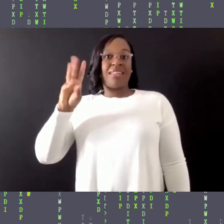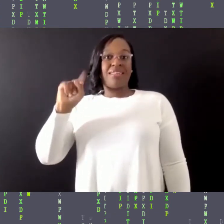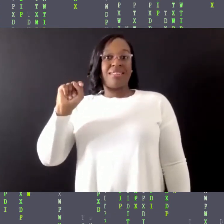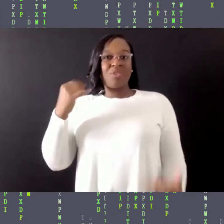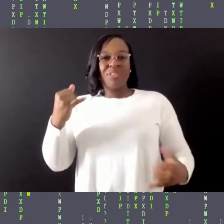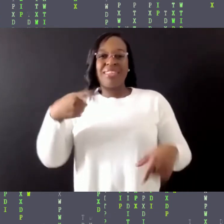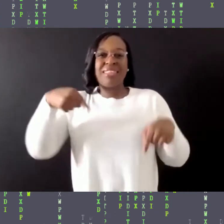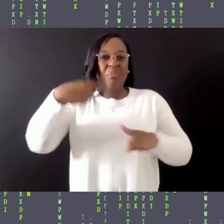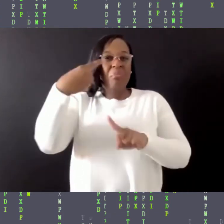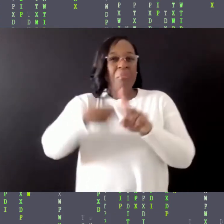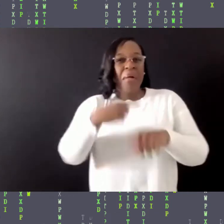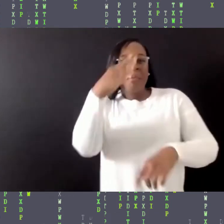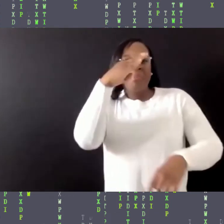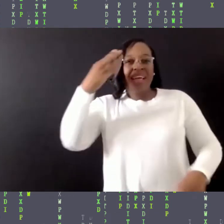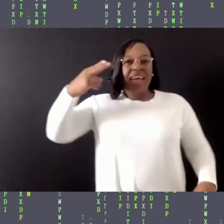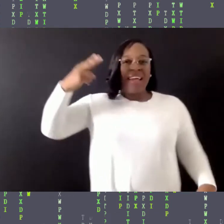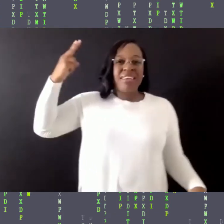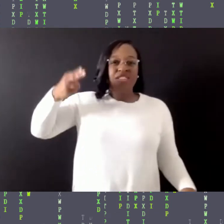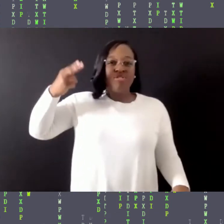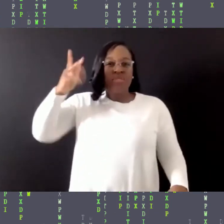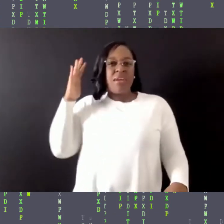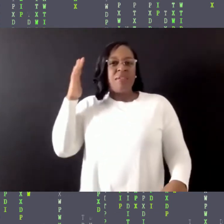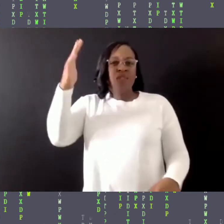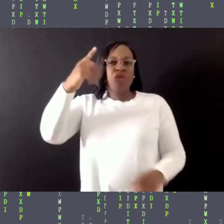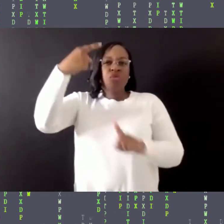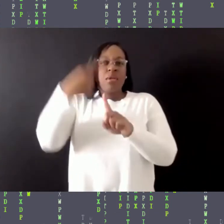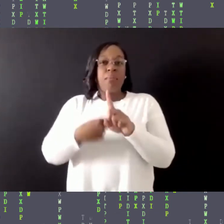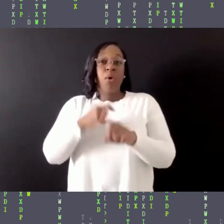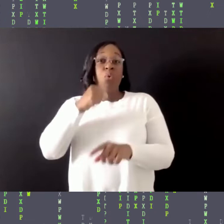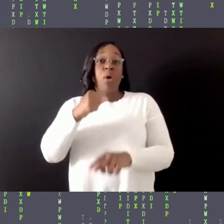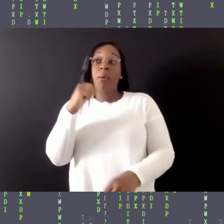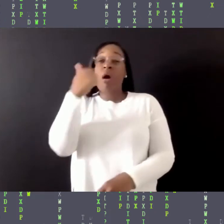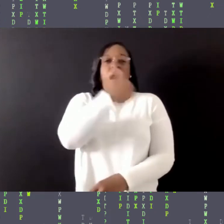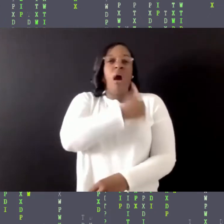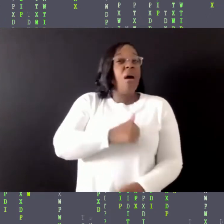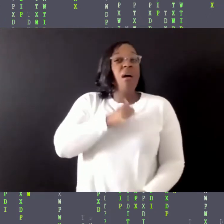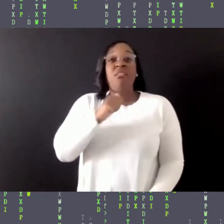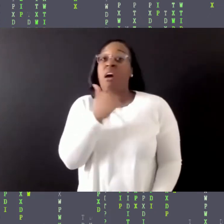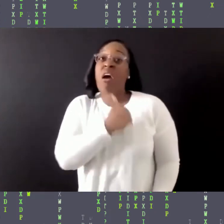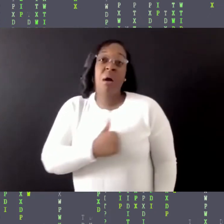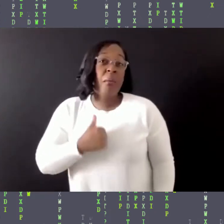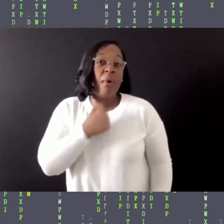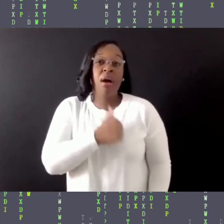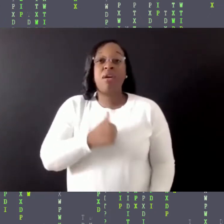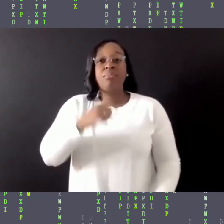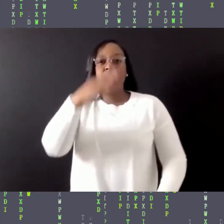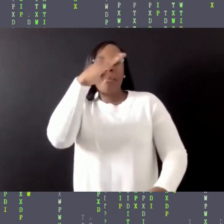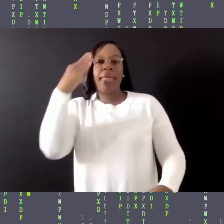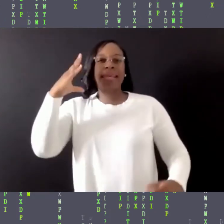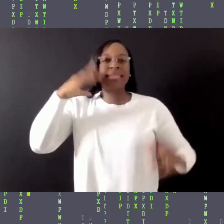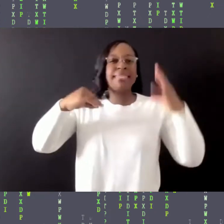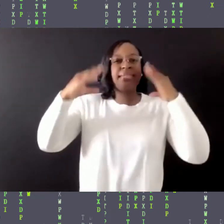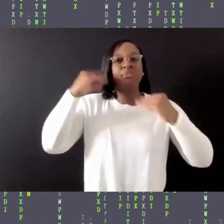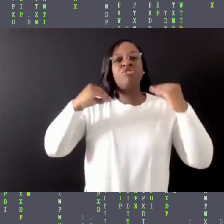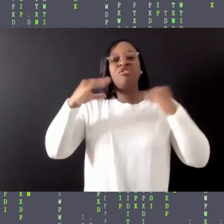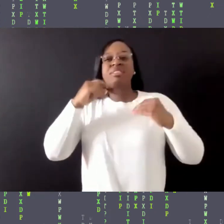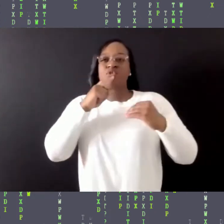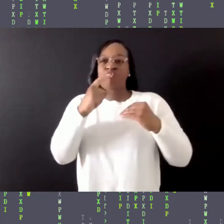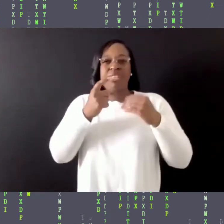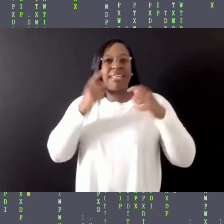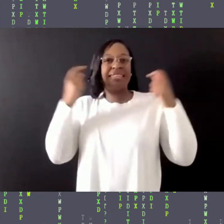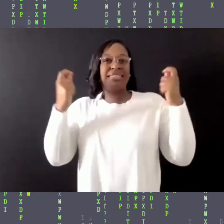and today we are going to be unapologetically centering Black experiences and celebrating its intersections.